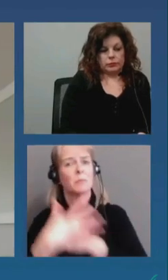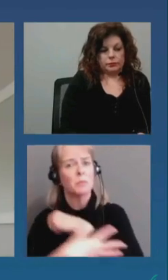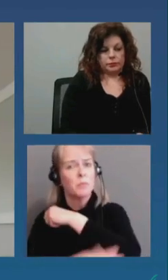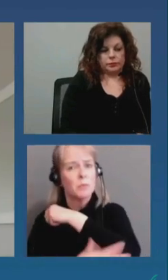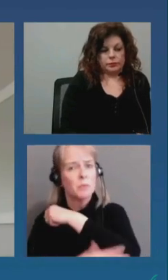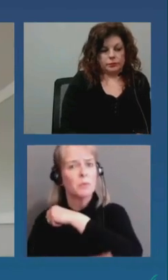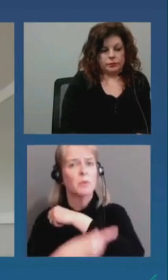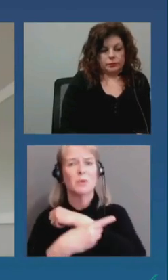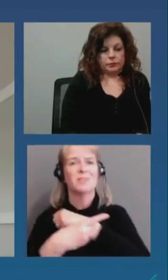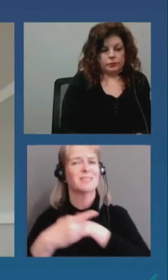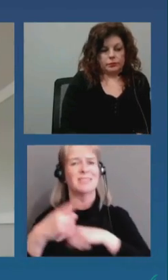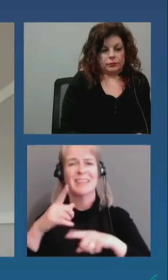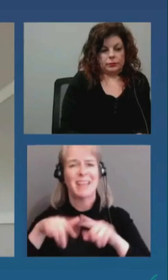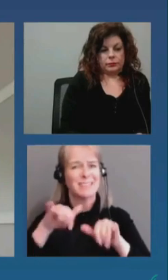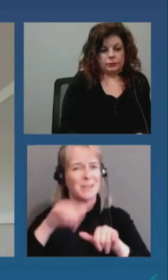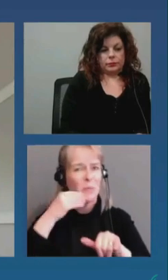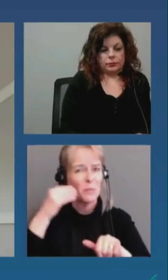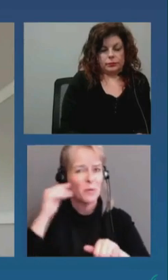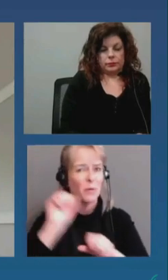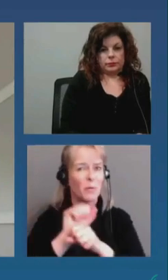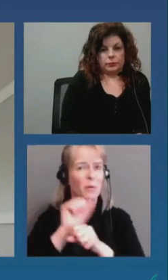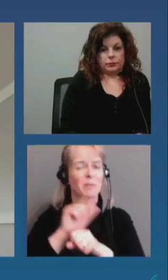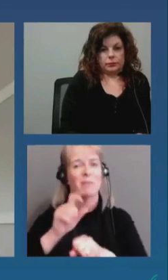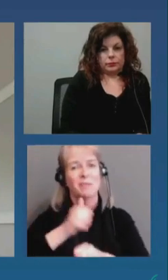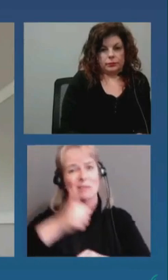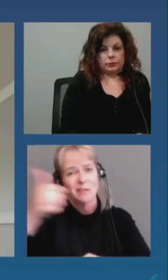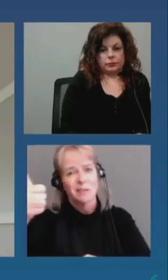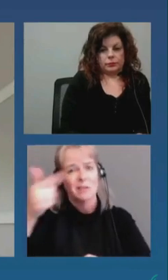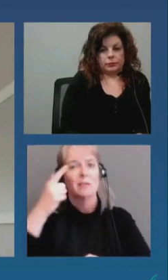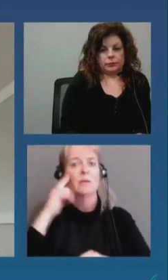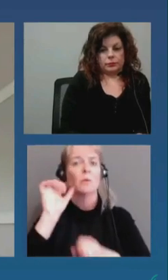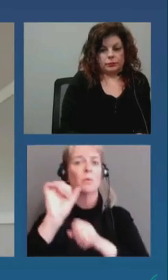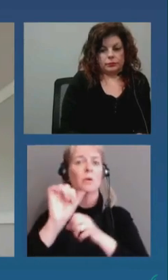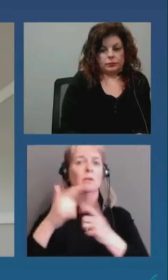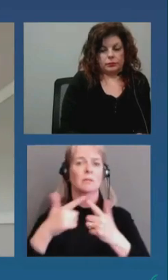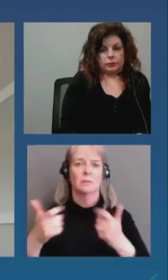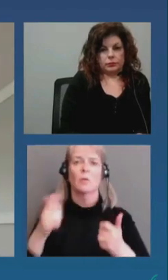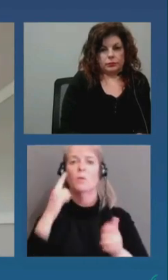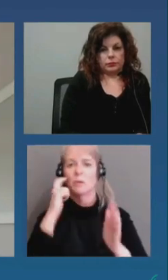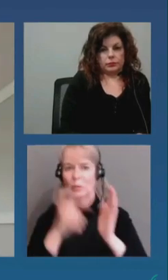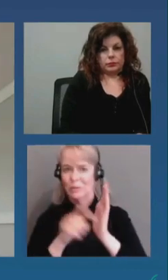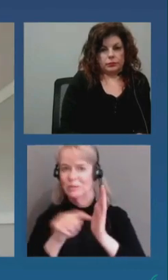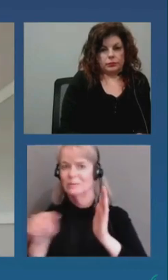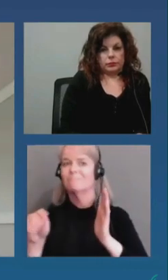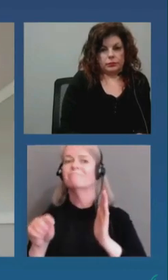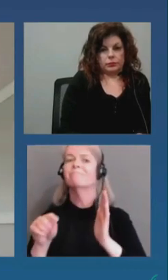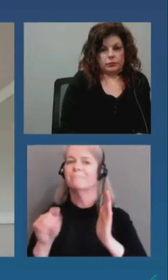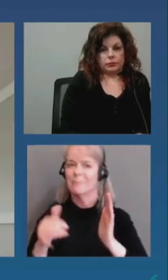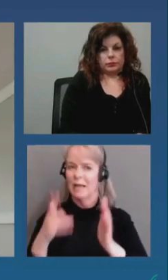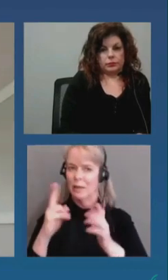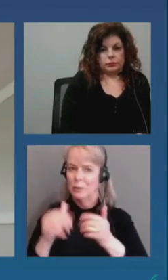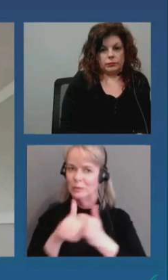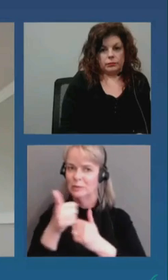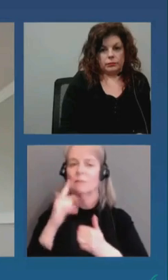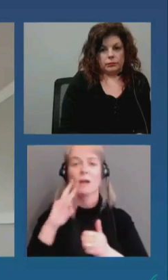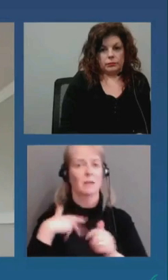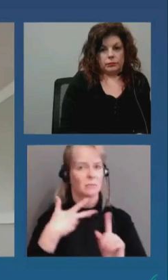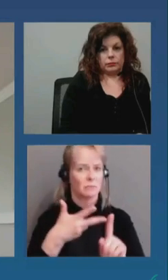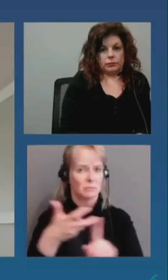And so, again, that's a phase where we're really starting to be able to grow at this point.